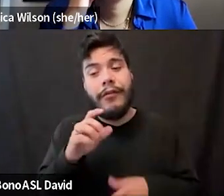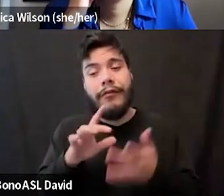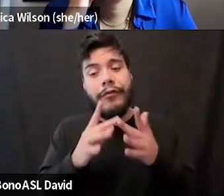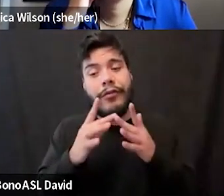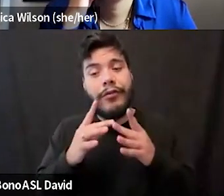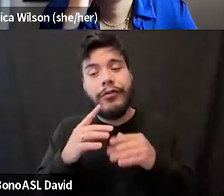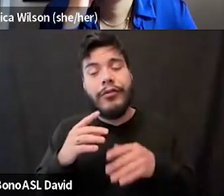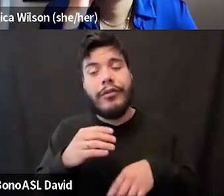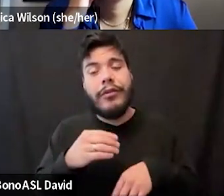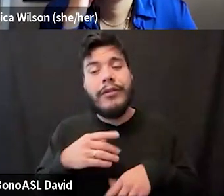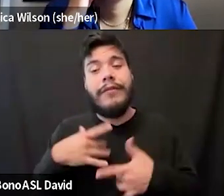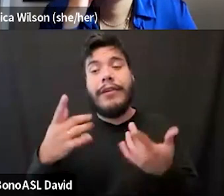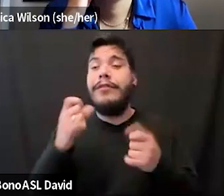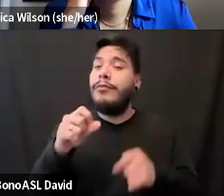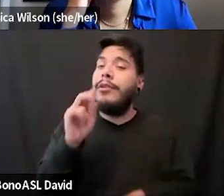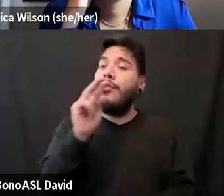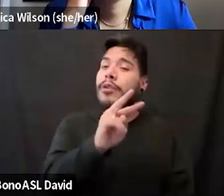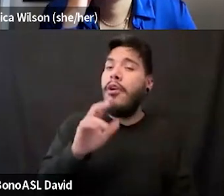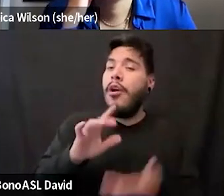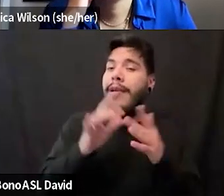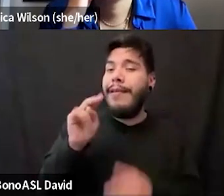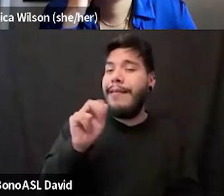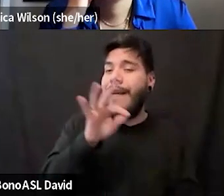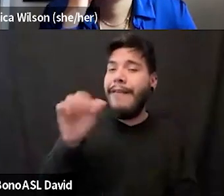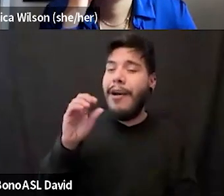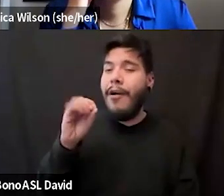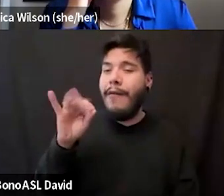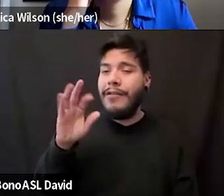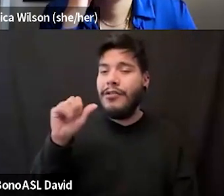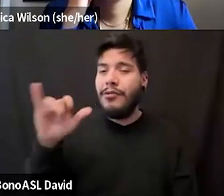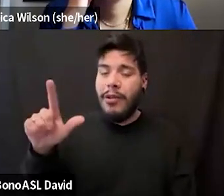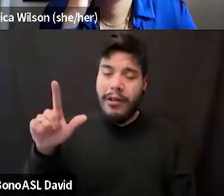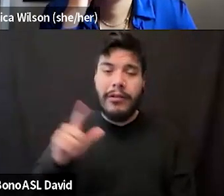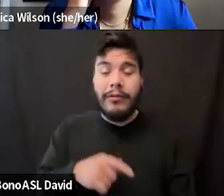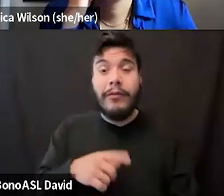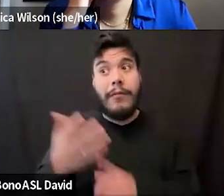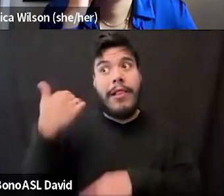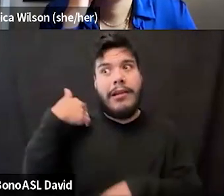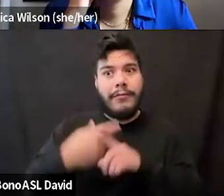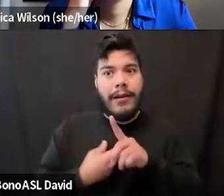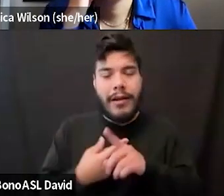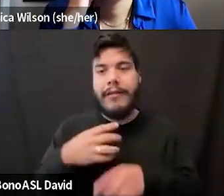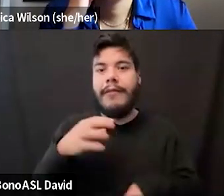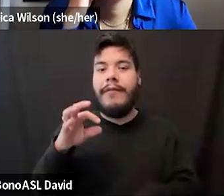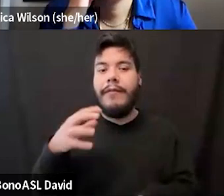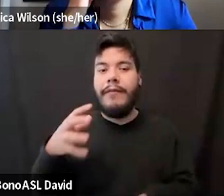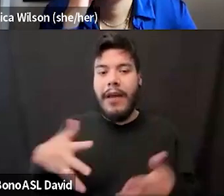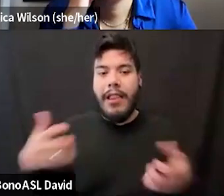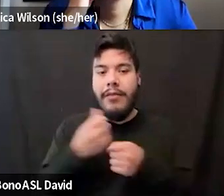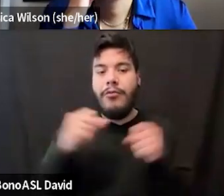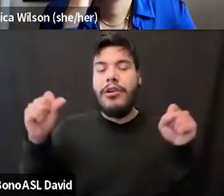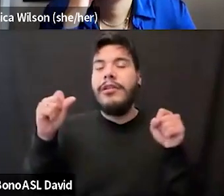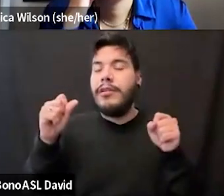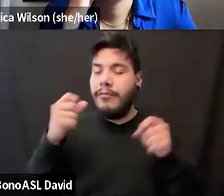channel at NAFA official. So you can see Angel with a couple of other folks from last fat liberation month, talking about supersized perspectives